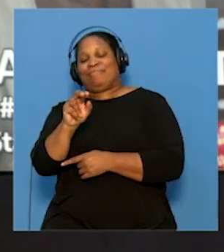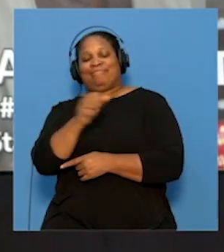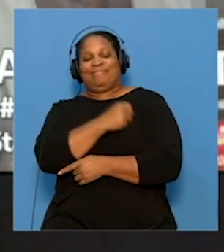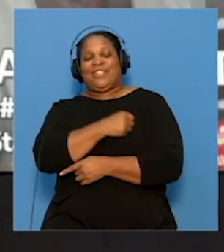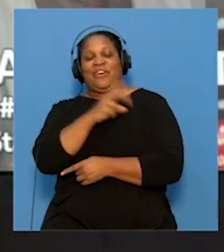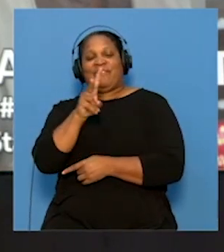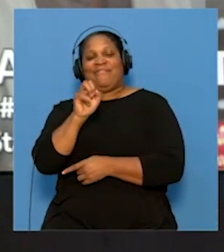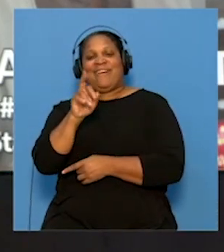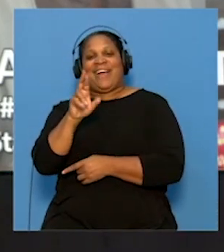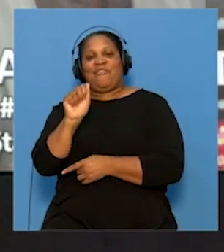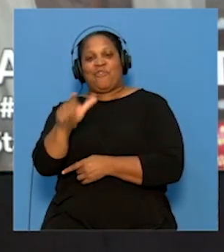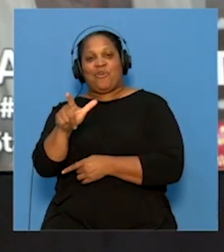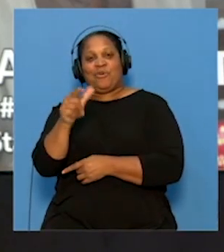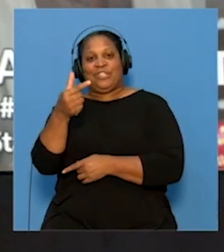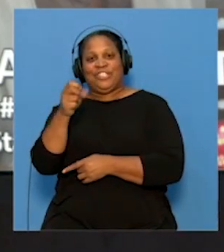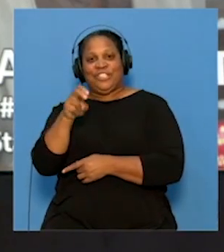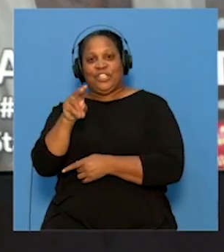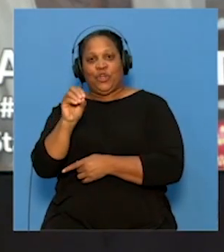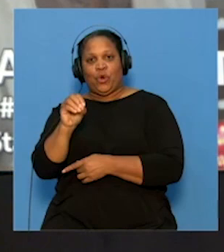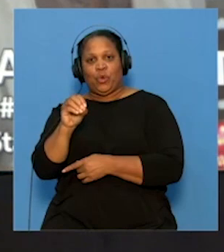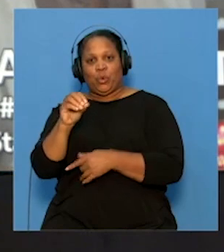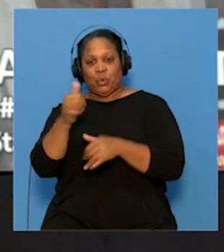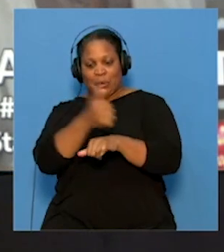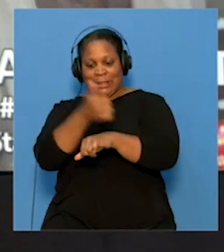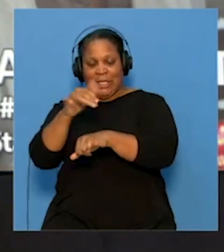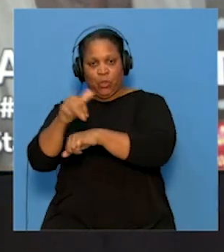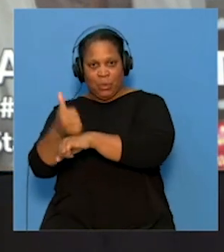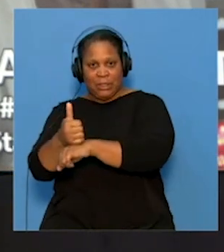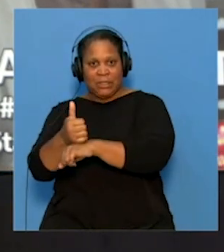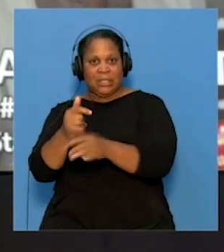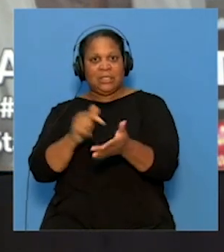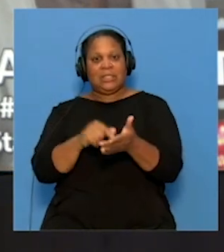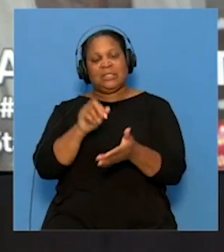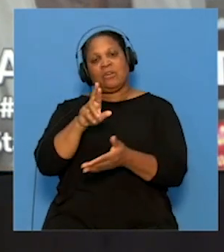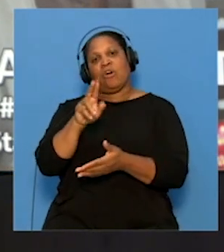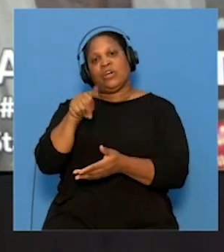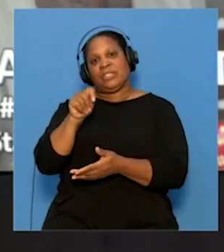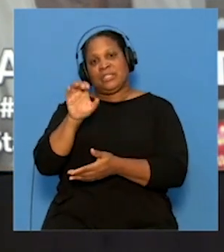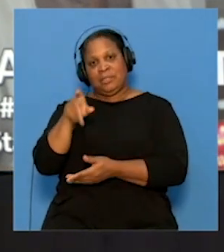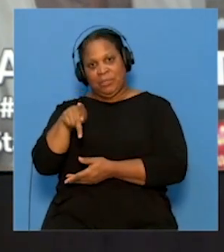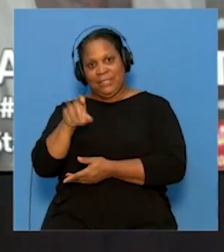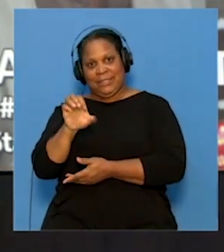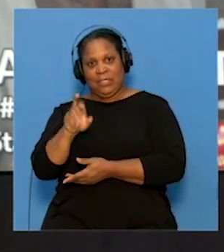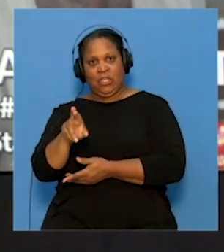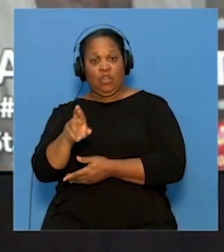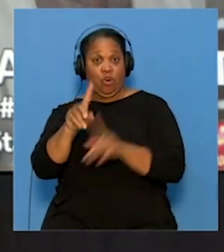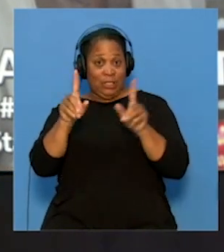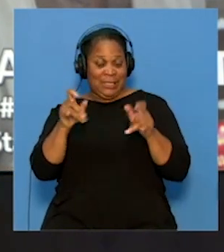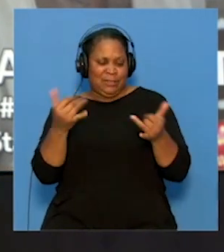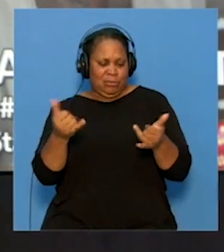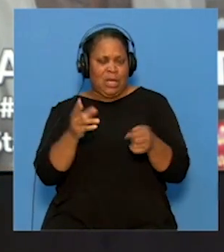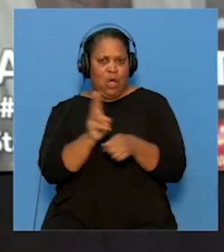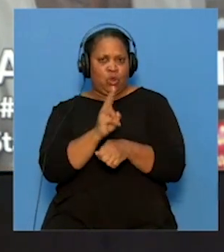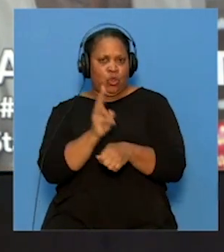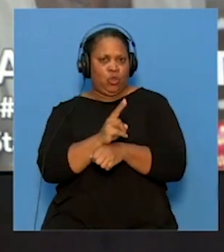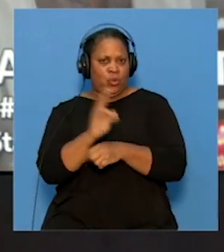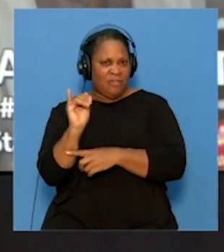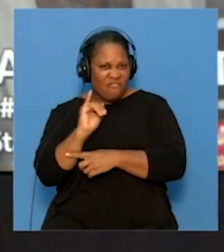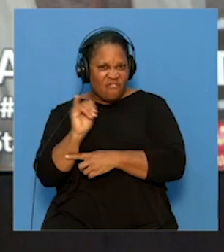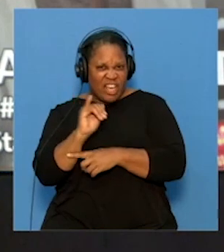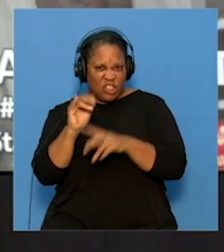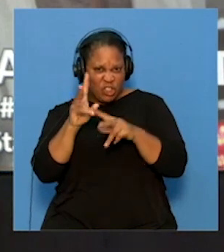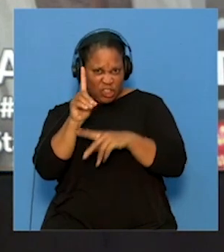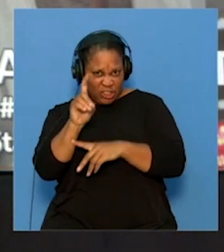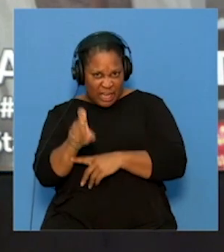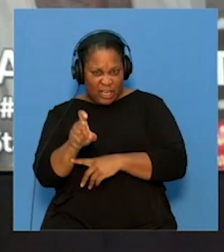testing recommended by WHO, which include the RT-PCR test, which we currently use to diagnose infection, the